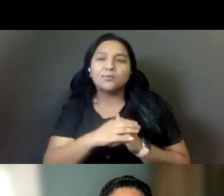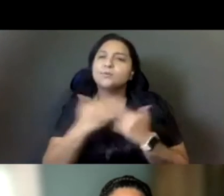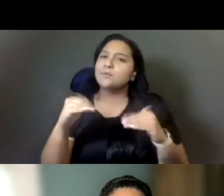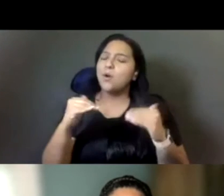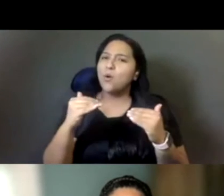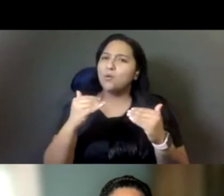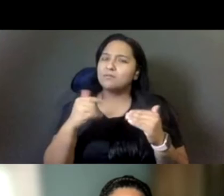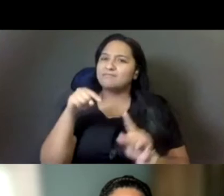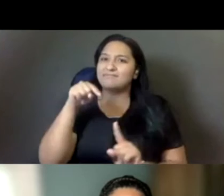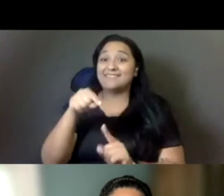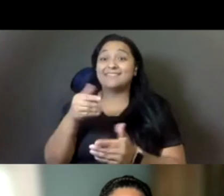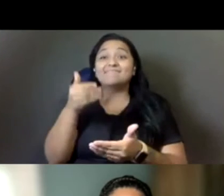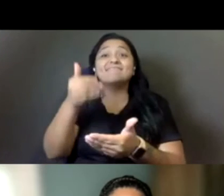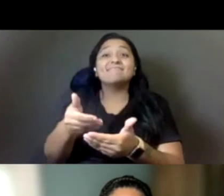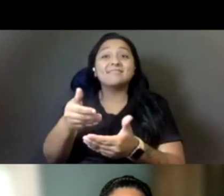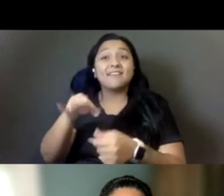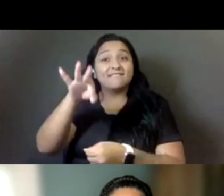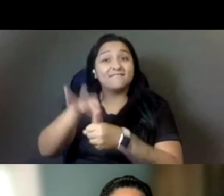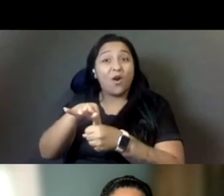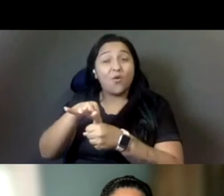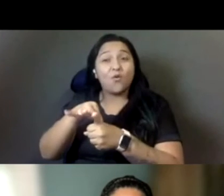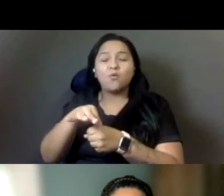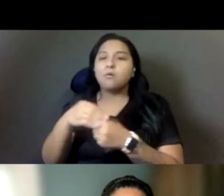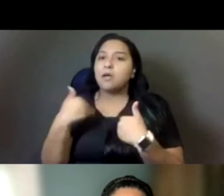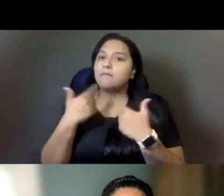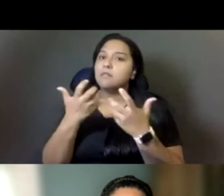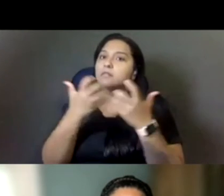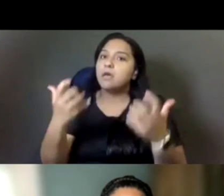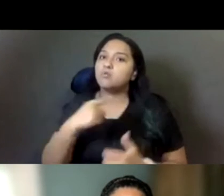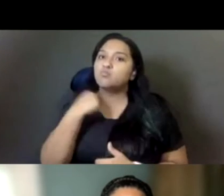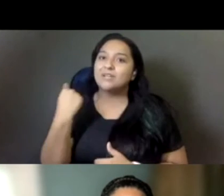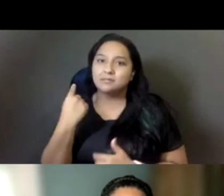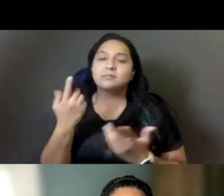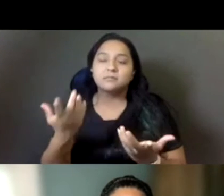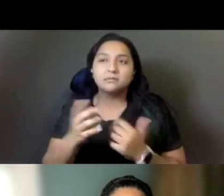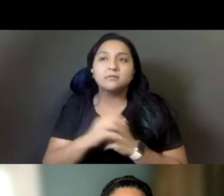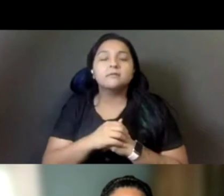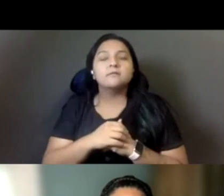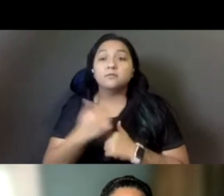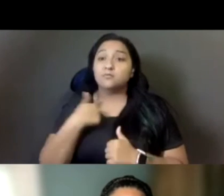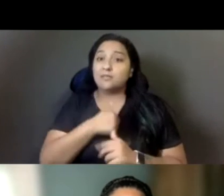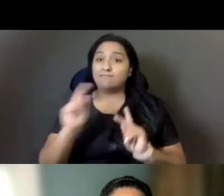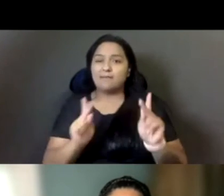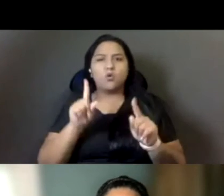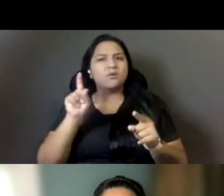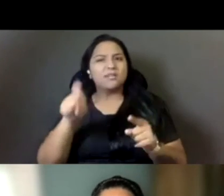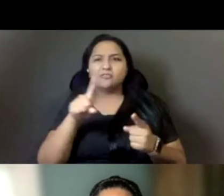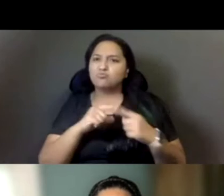We need to push back as people. And I am a member of, um,